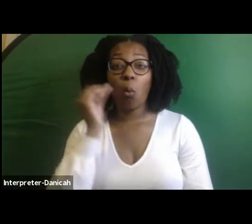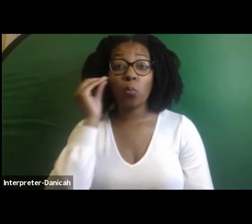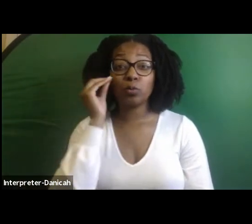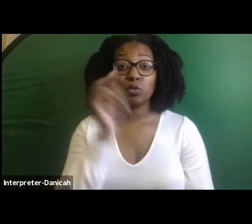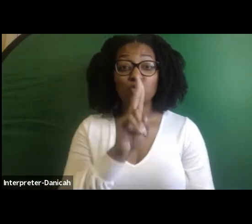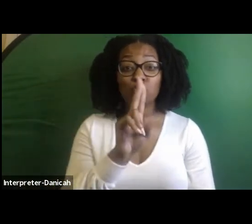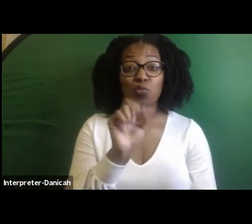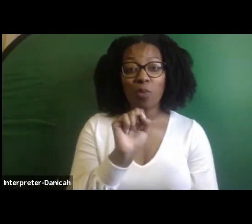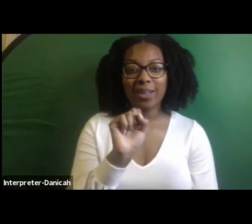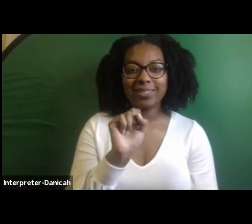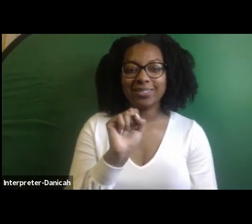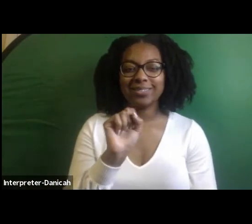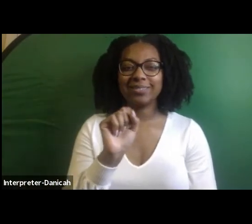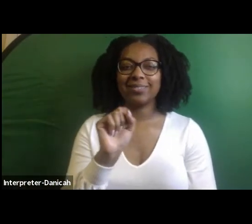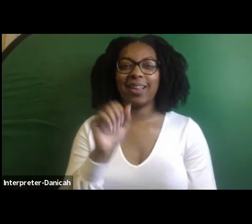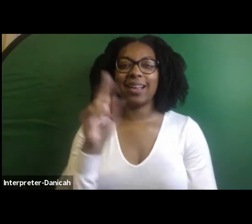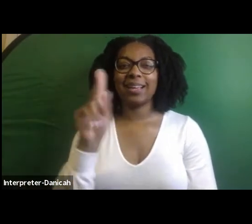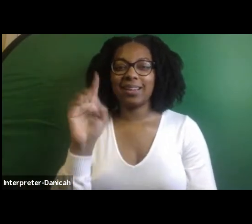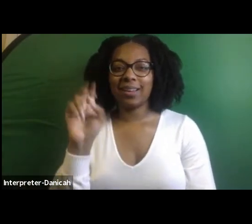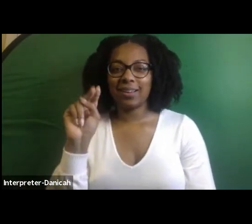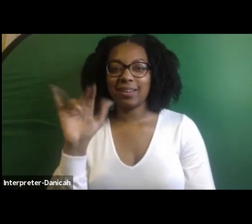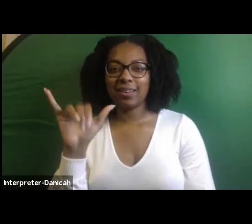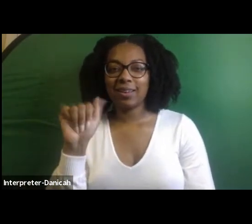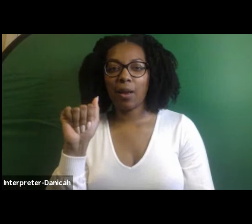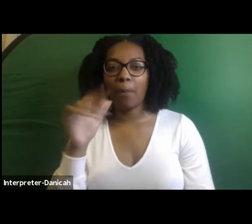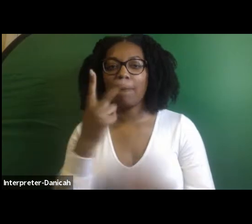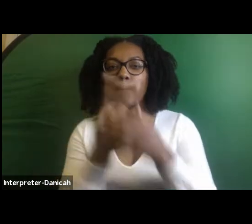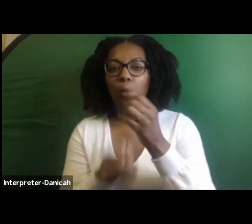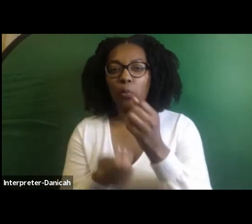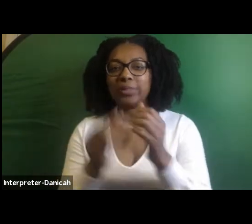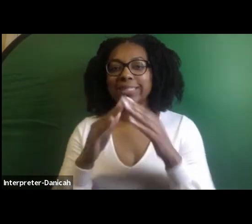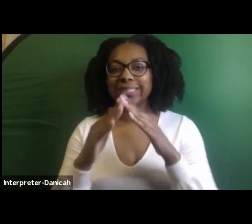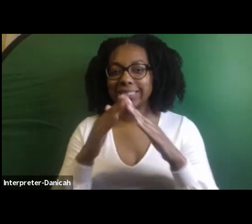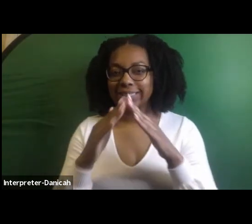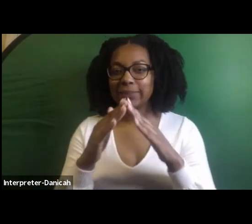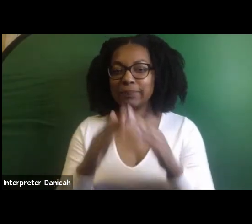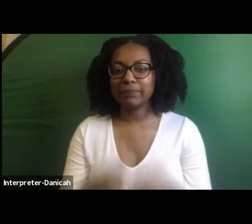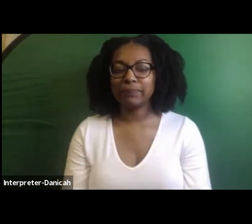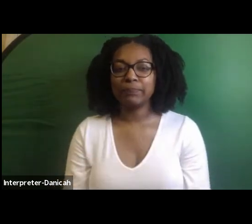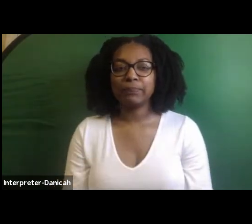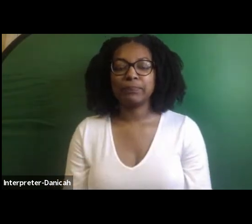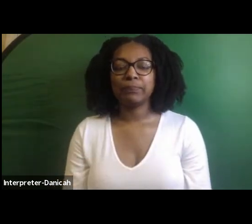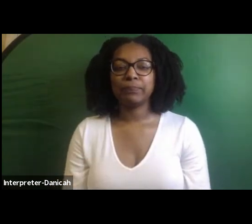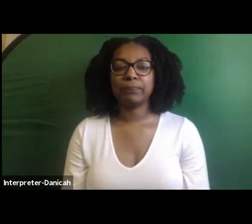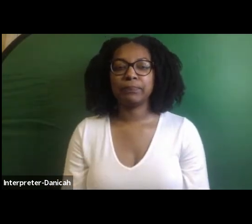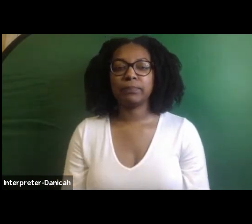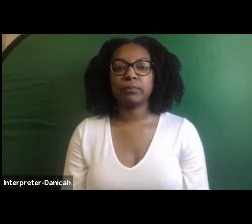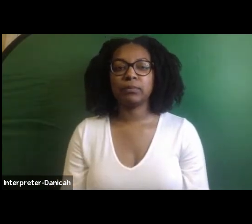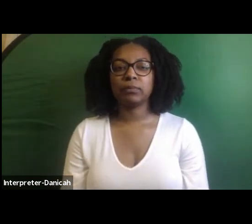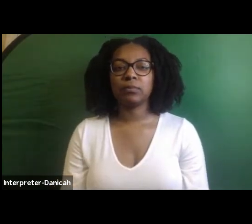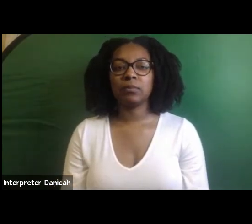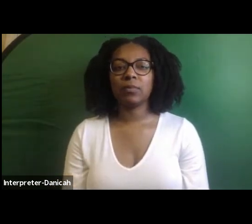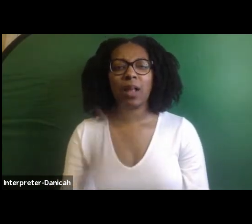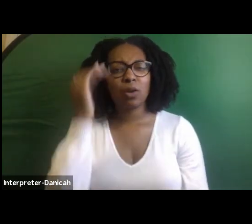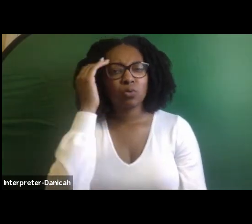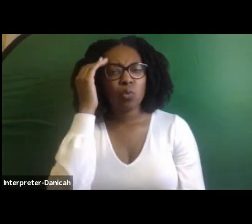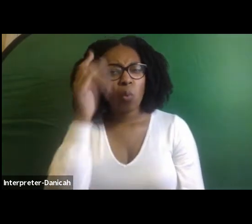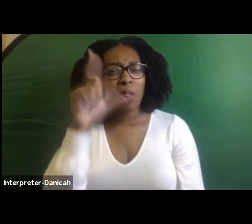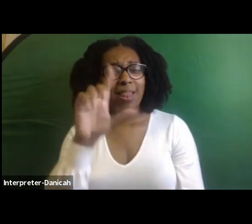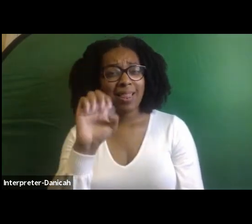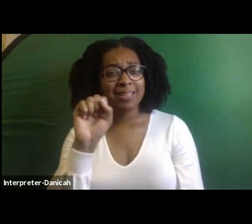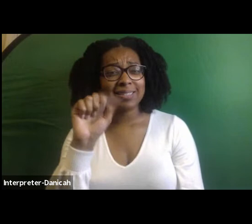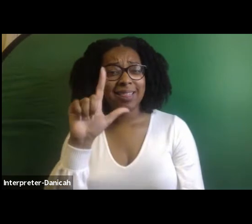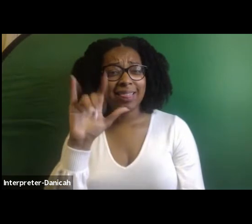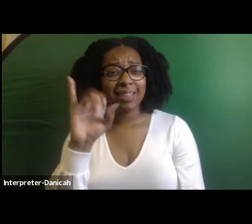with, with Leslie about finding out what home is or deciding on defining what home